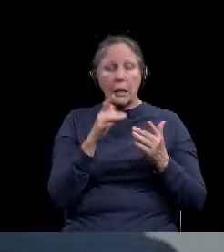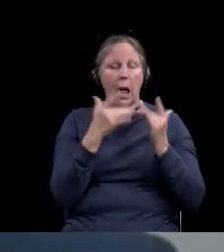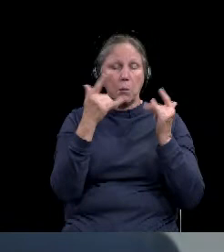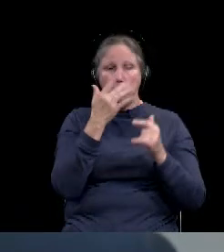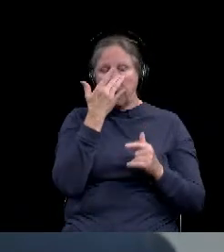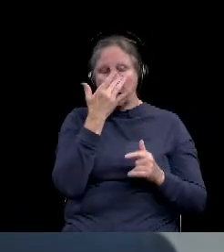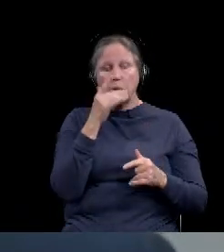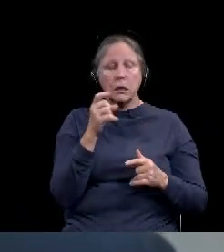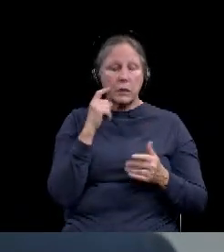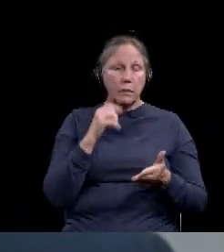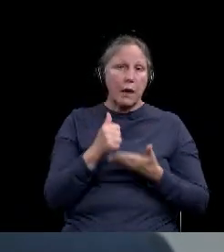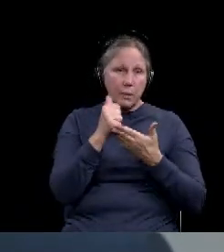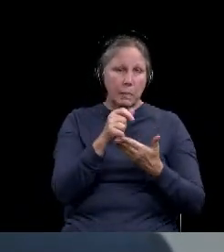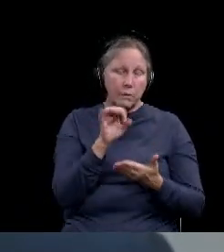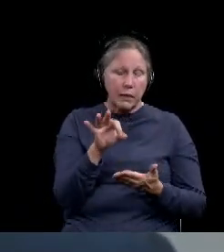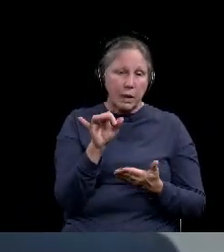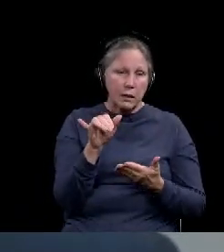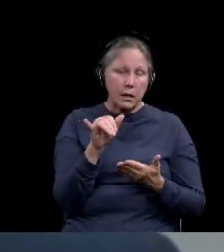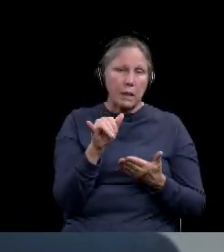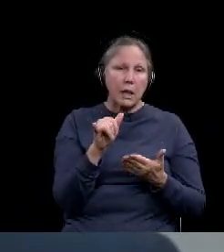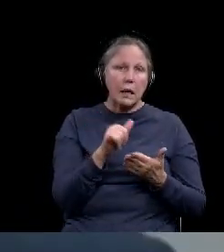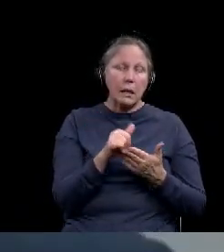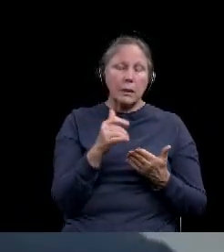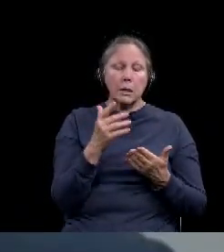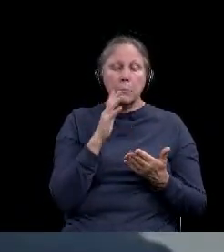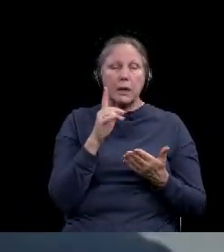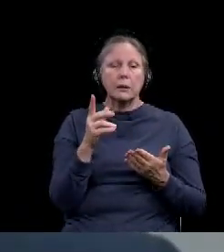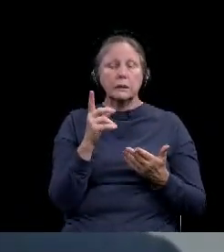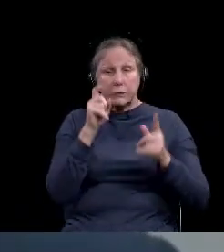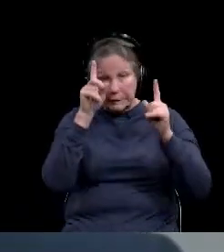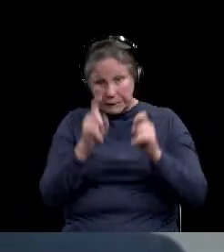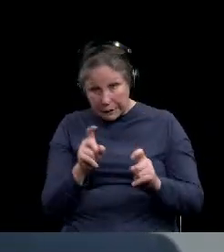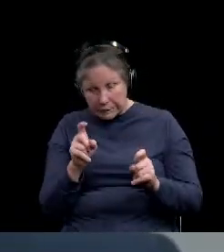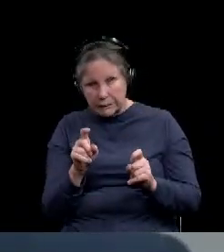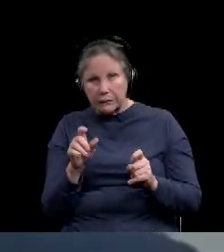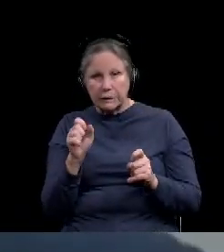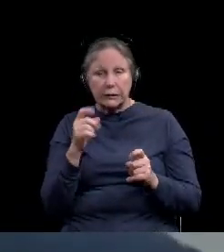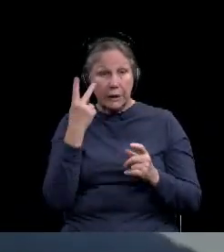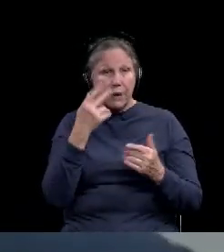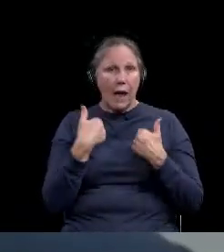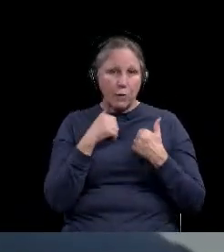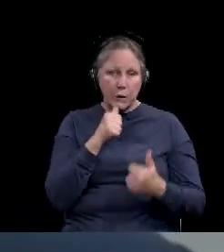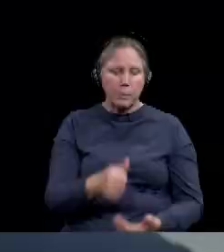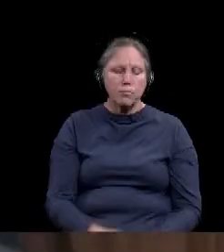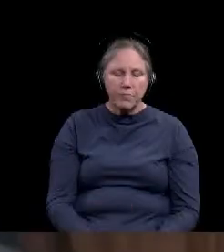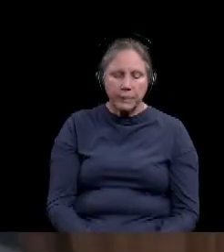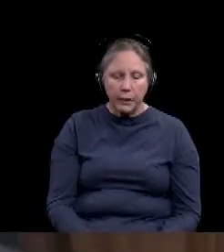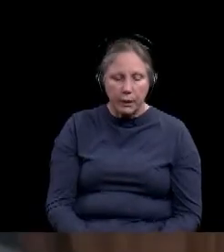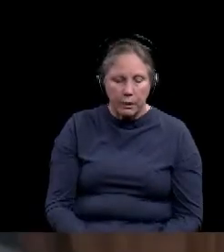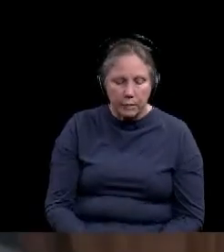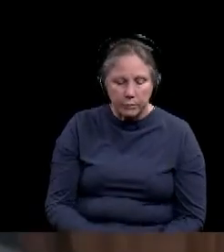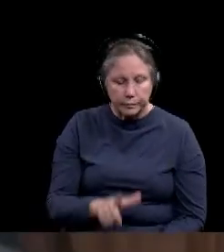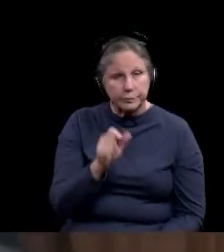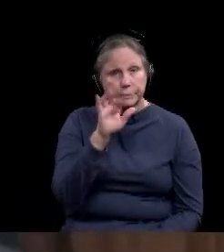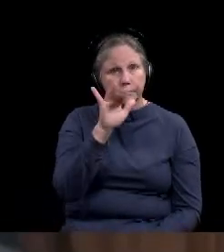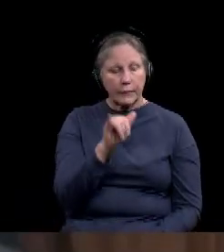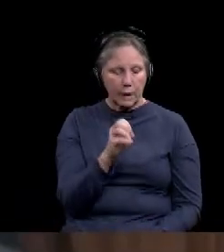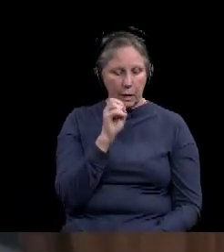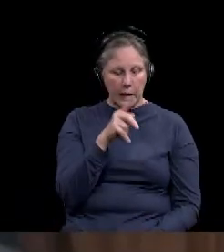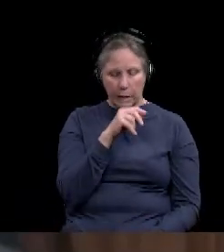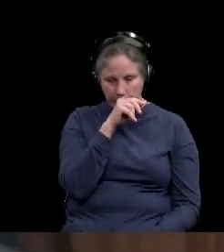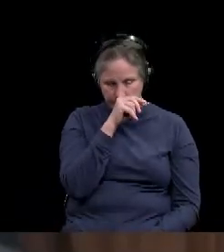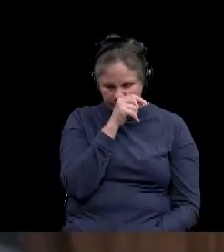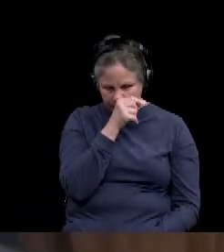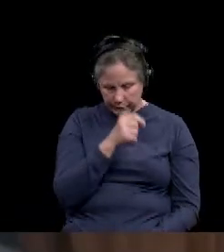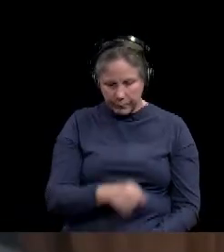midway up the nose. If you think that that would be more likely for you to be tested if you have symptoms. Okay. This question was received from